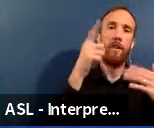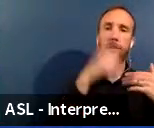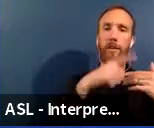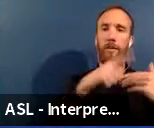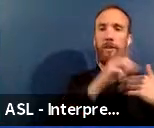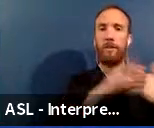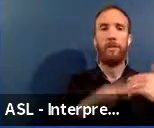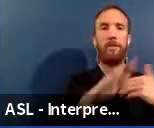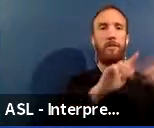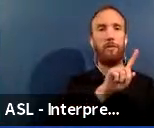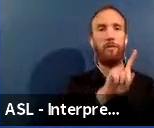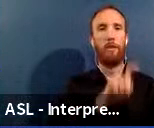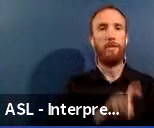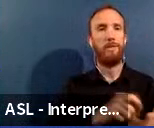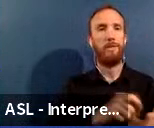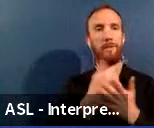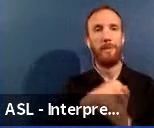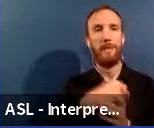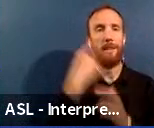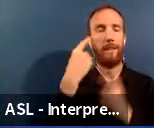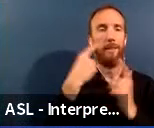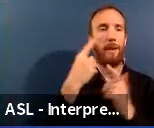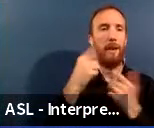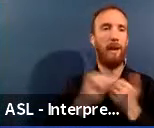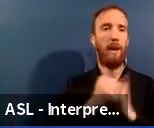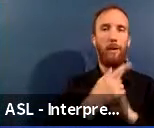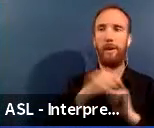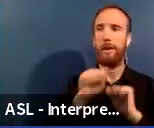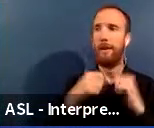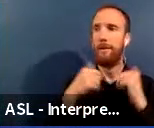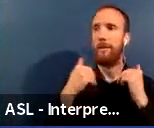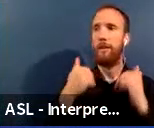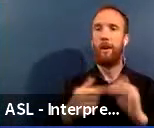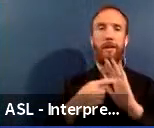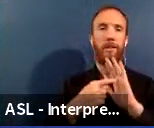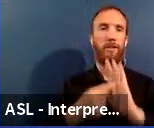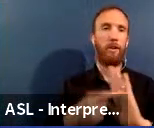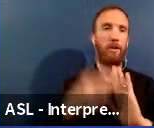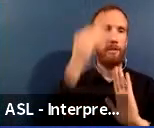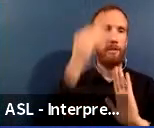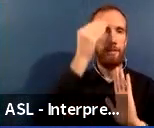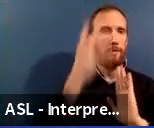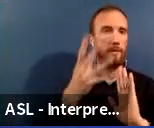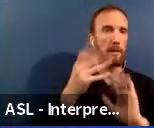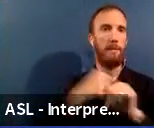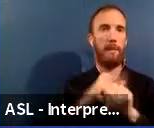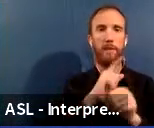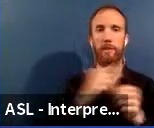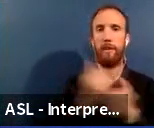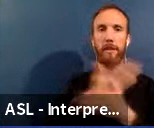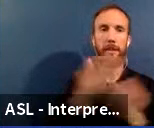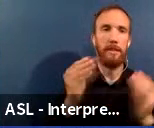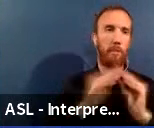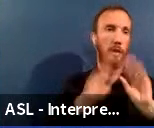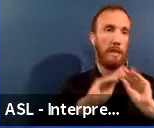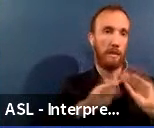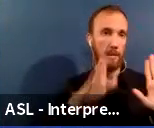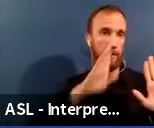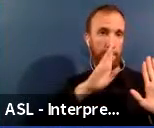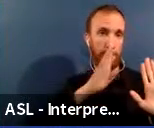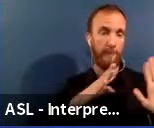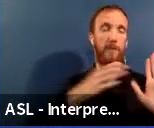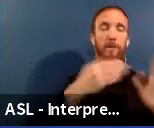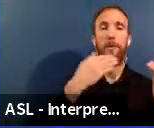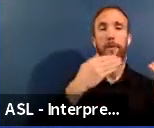thinking about other ways that we could show, um, the data and, and make the process more clear. So thank you to all of you who've asked